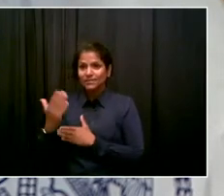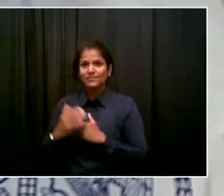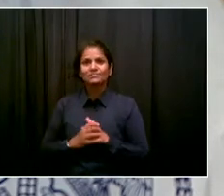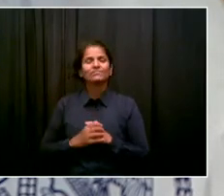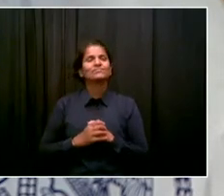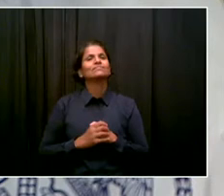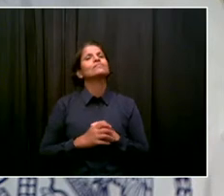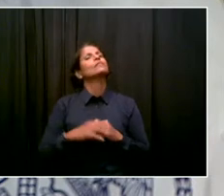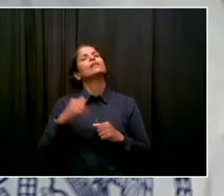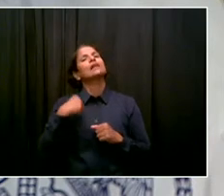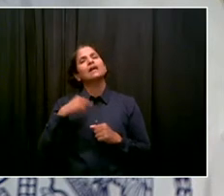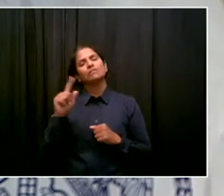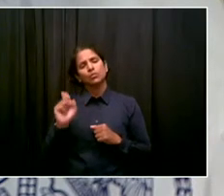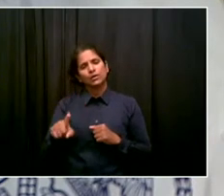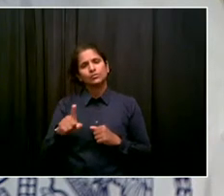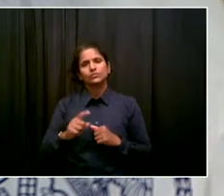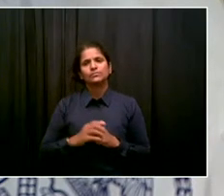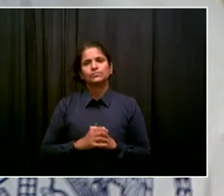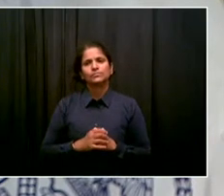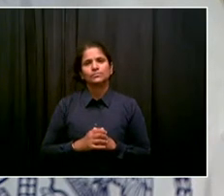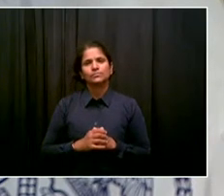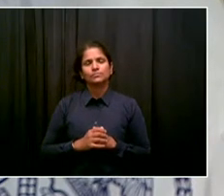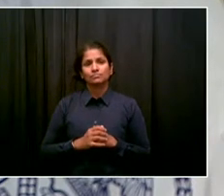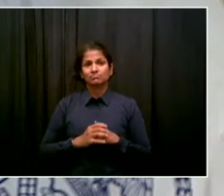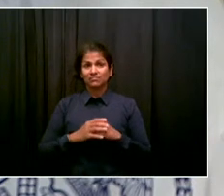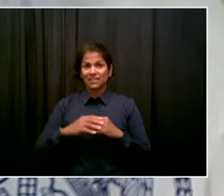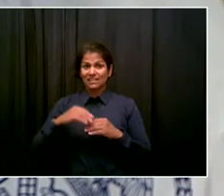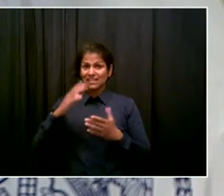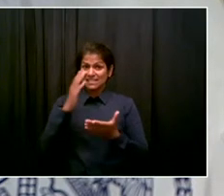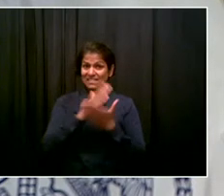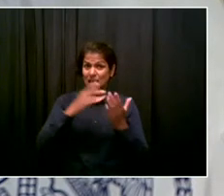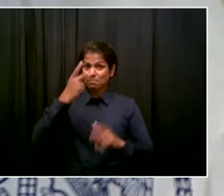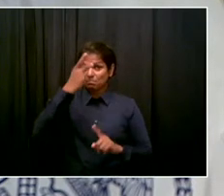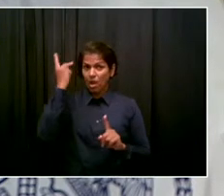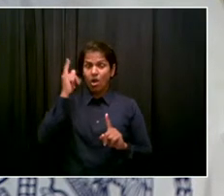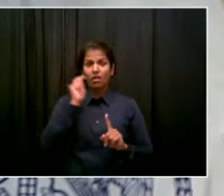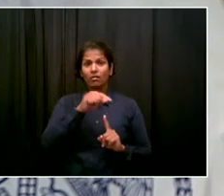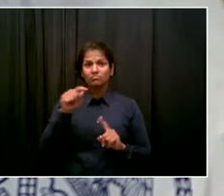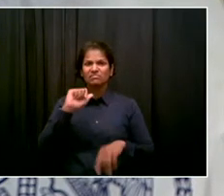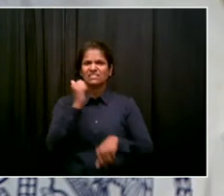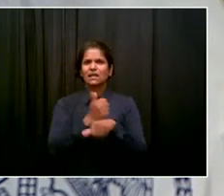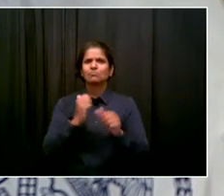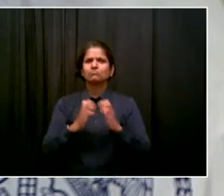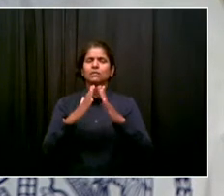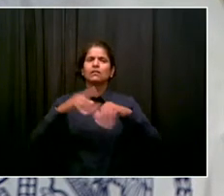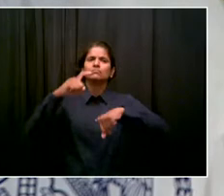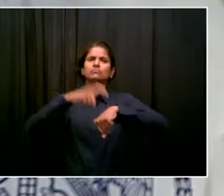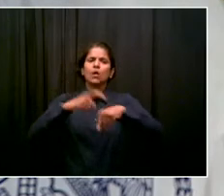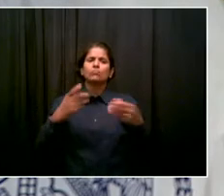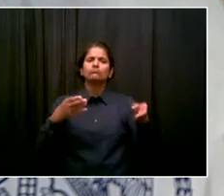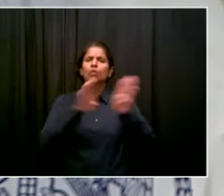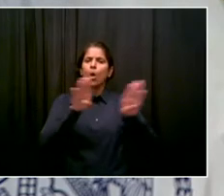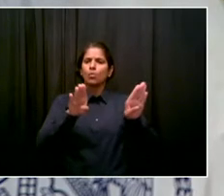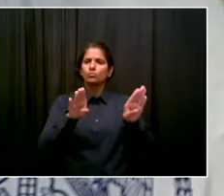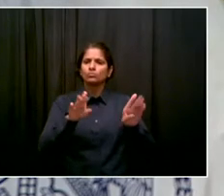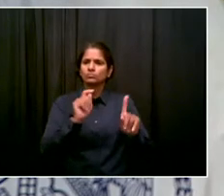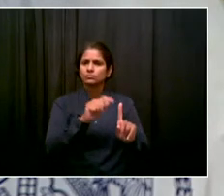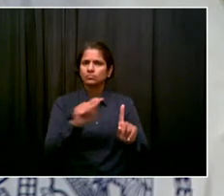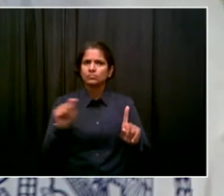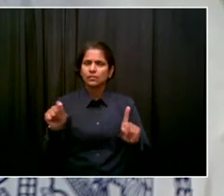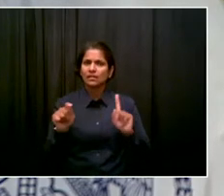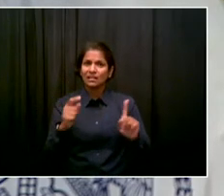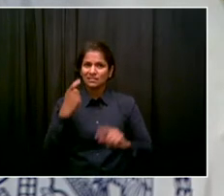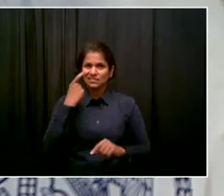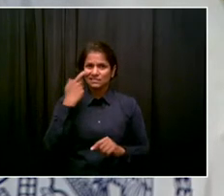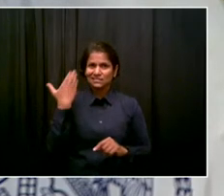at some public parks that we're seeing. Over the weekend, we saw SRG officers arrest 23 people in